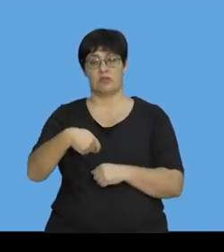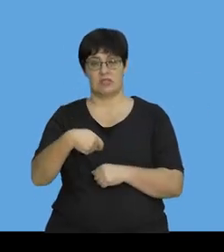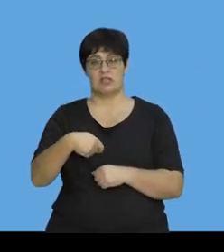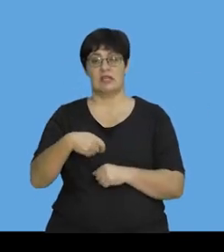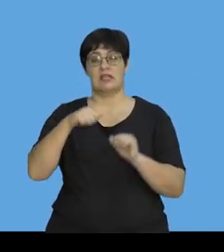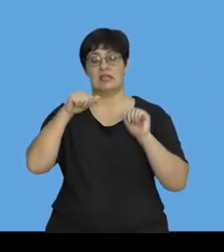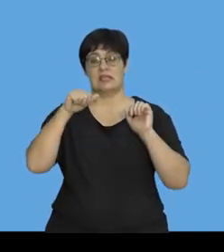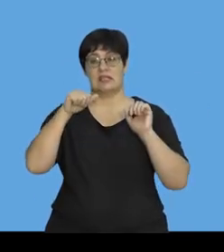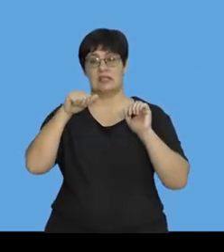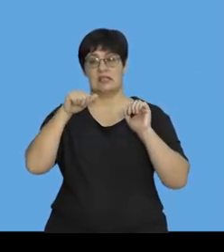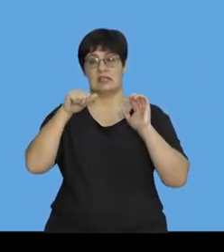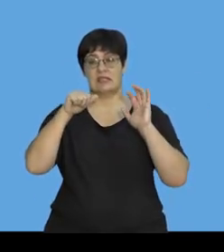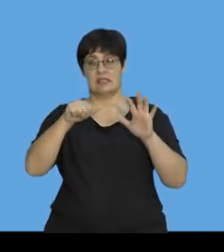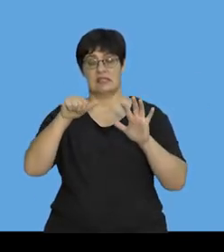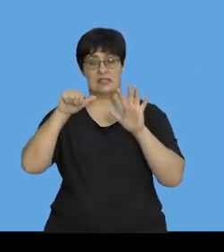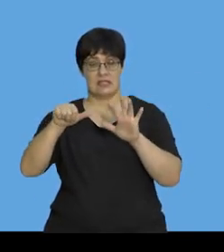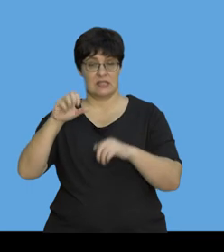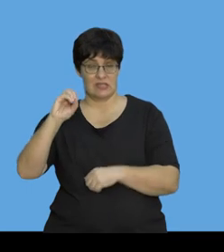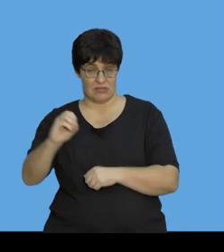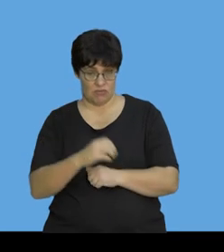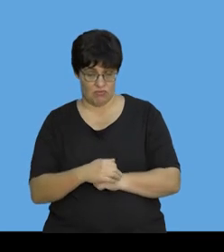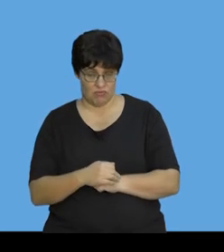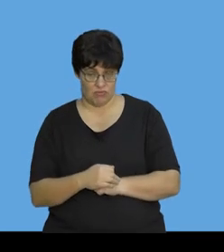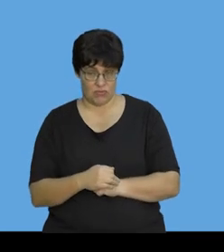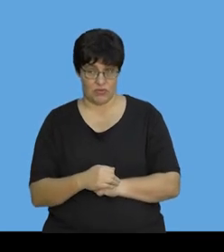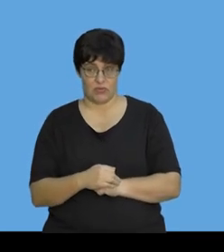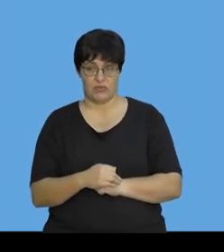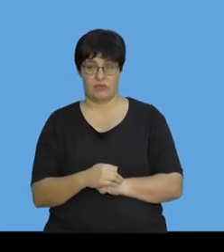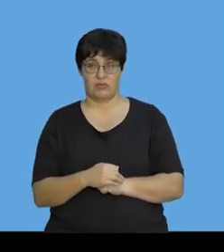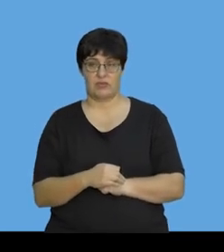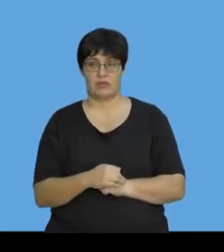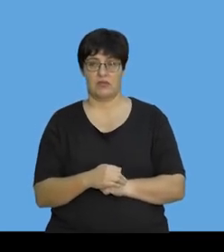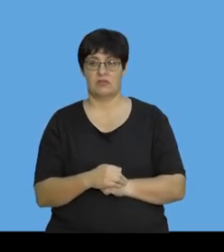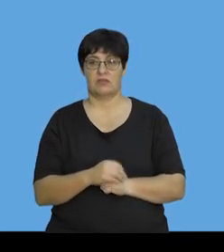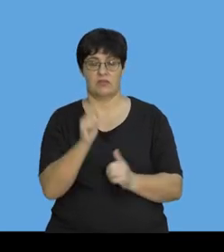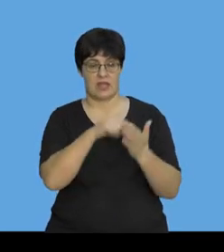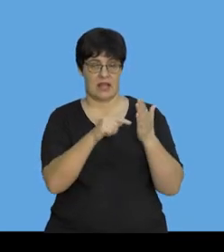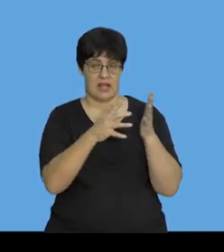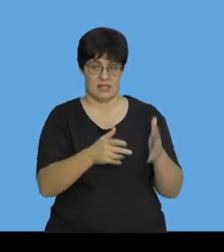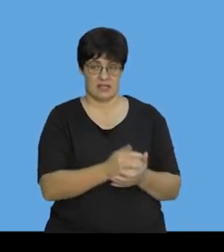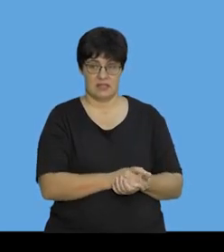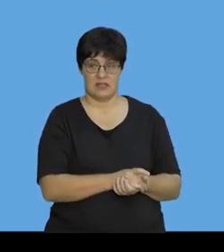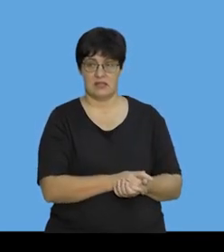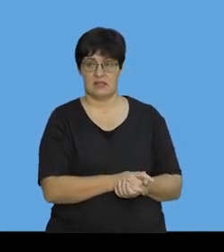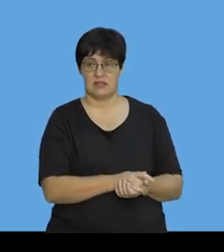,660. All right, so calculator, because definitely